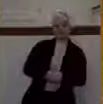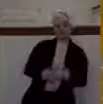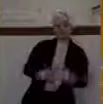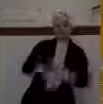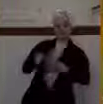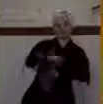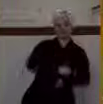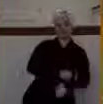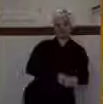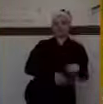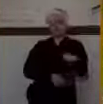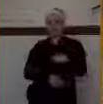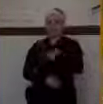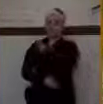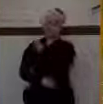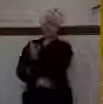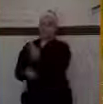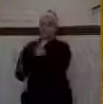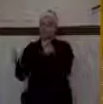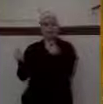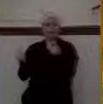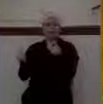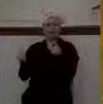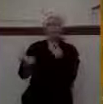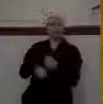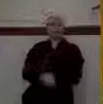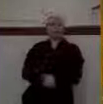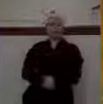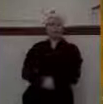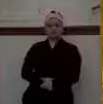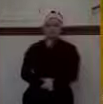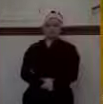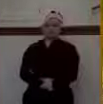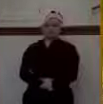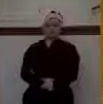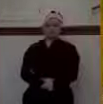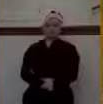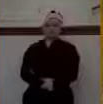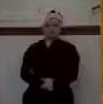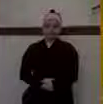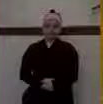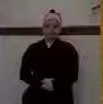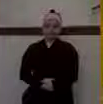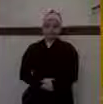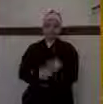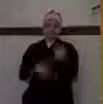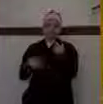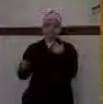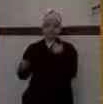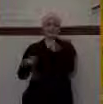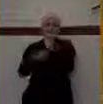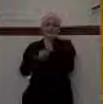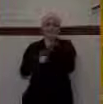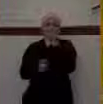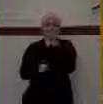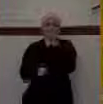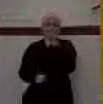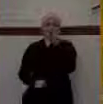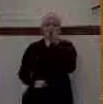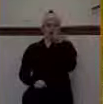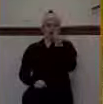be deterred, Rehoboam made some bronze shields. Look at verse 27. And King Rehoboam